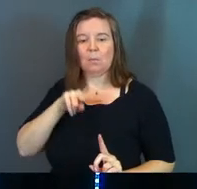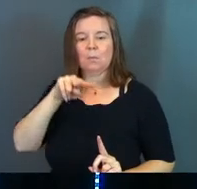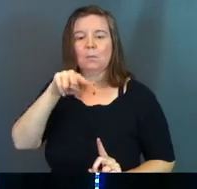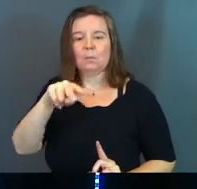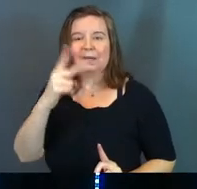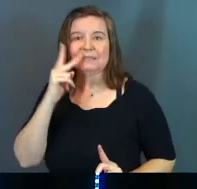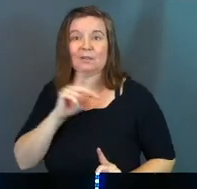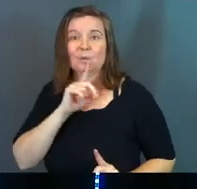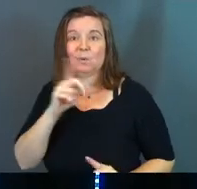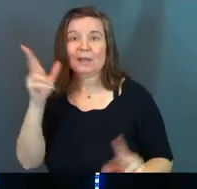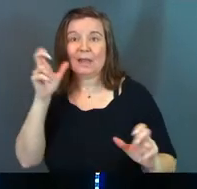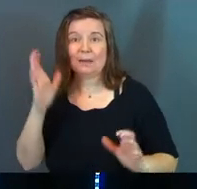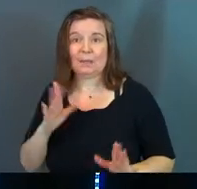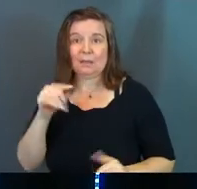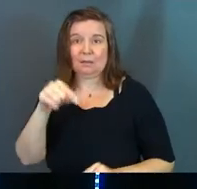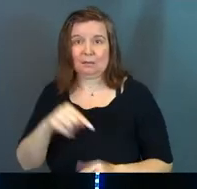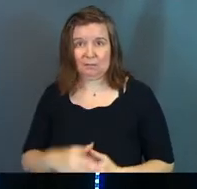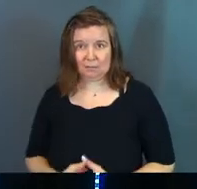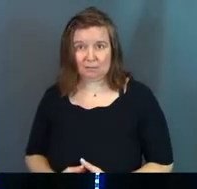real enemy.